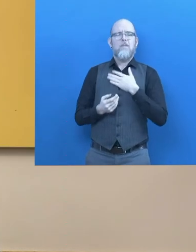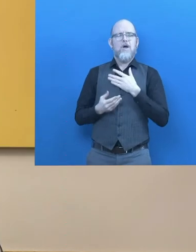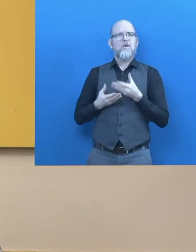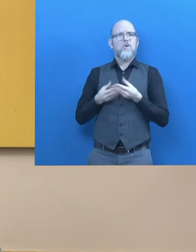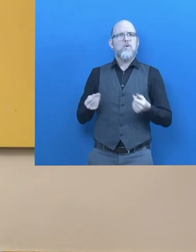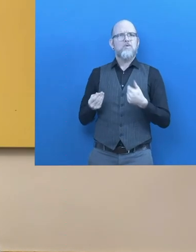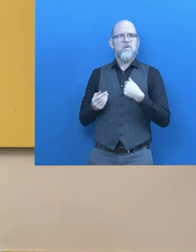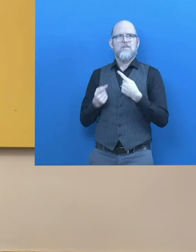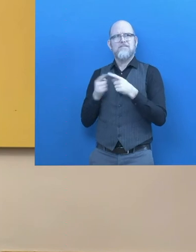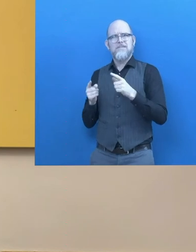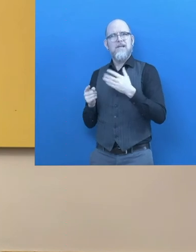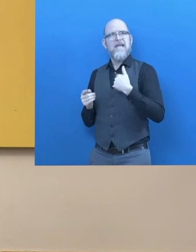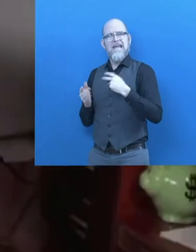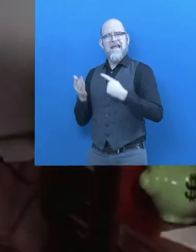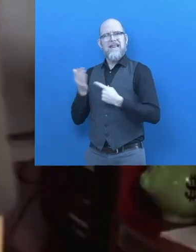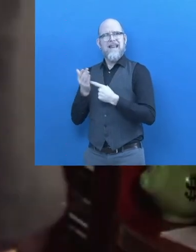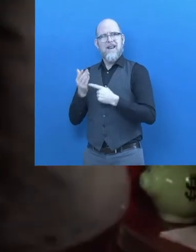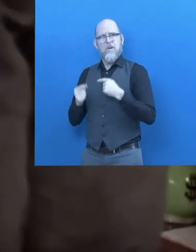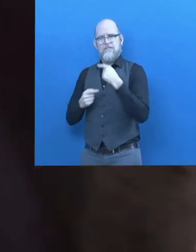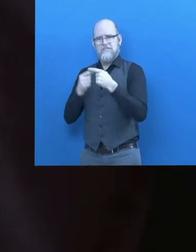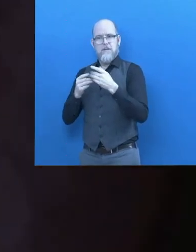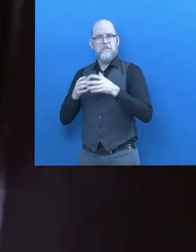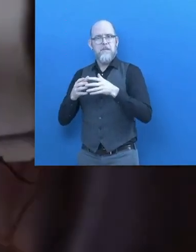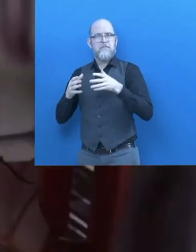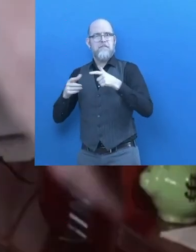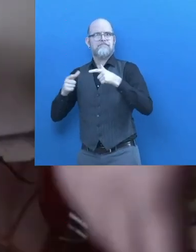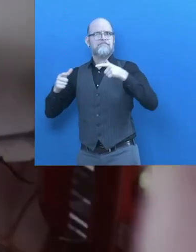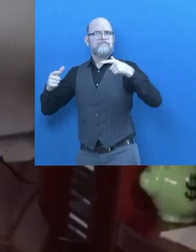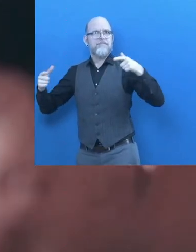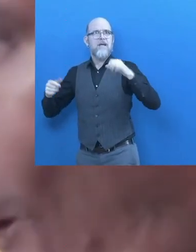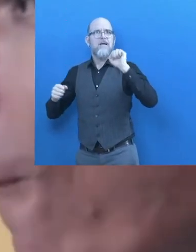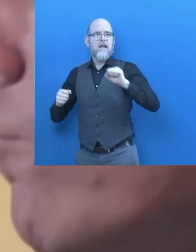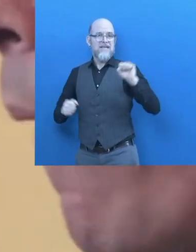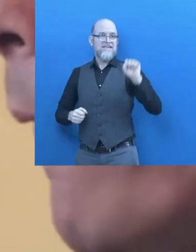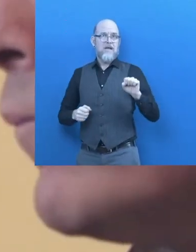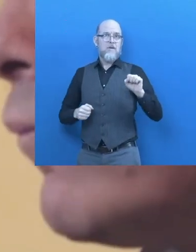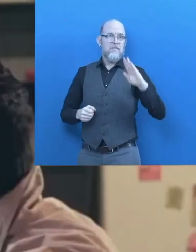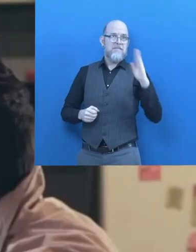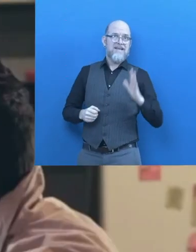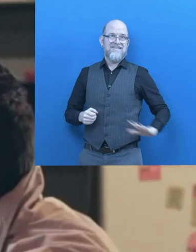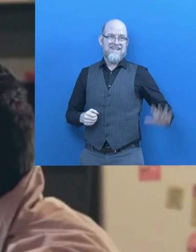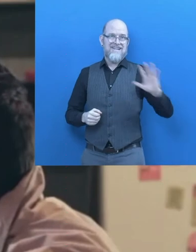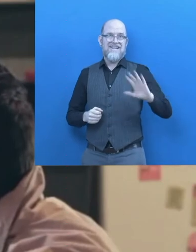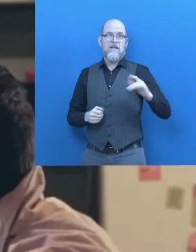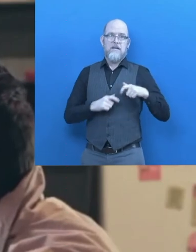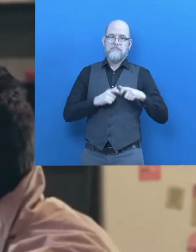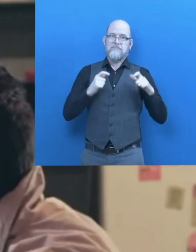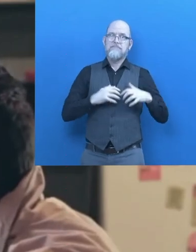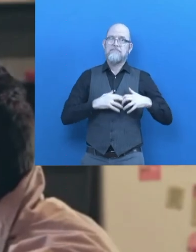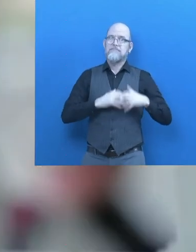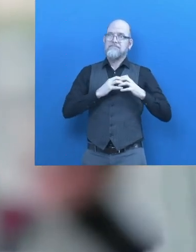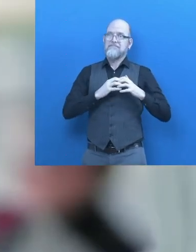totally scalable technology. We started our company in the south of Brazil and we saw that it was important